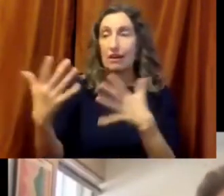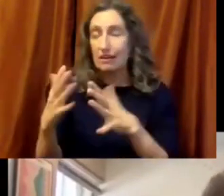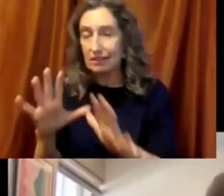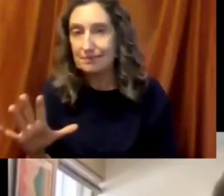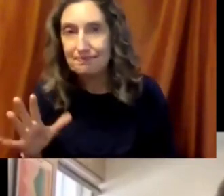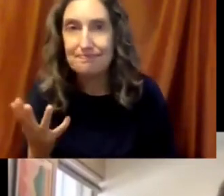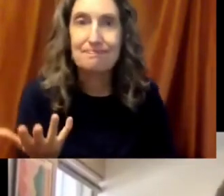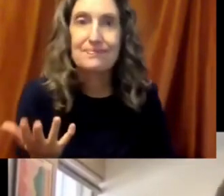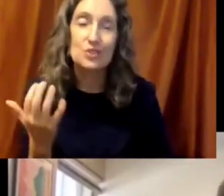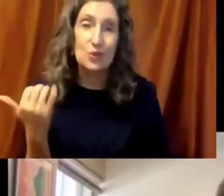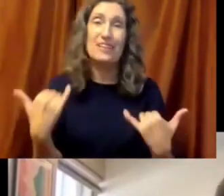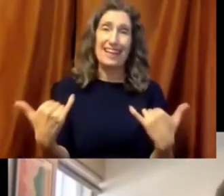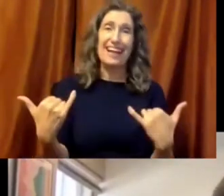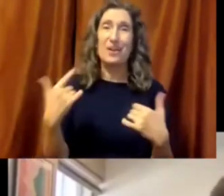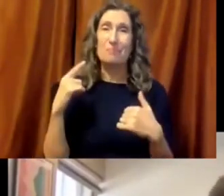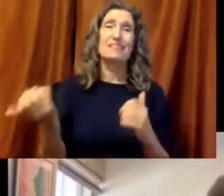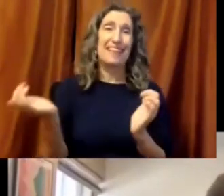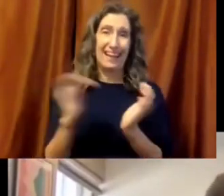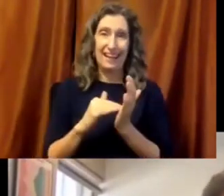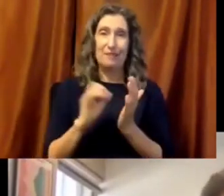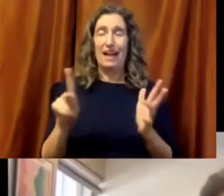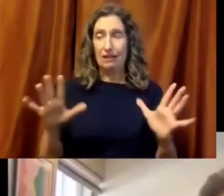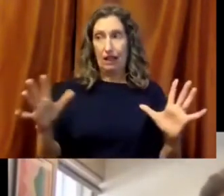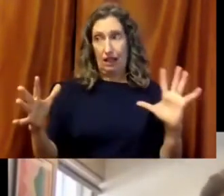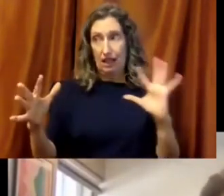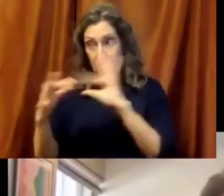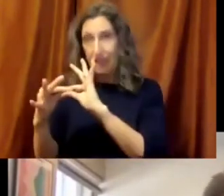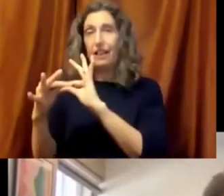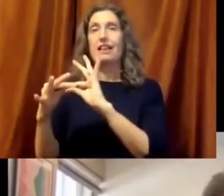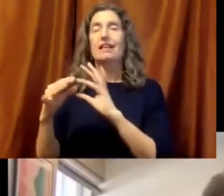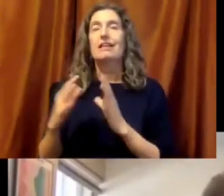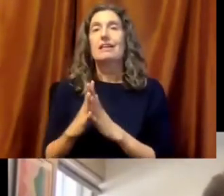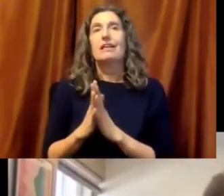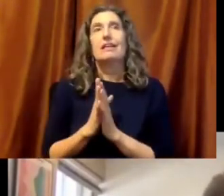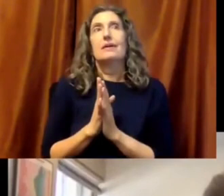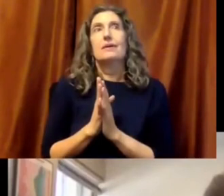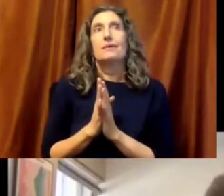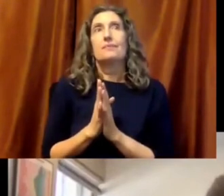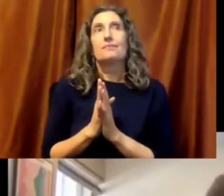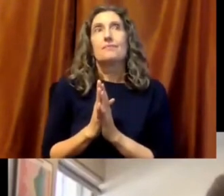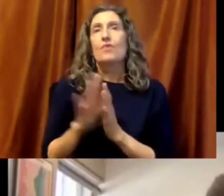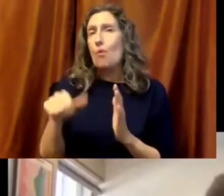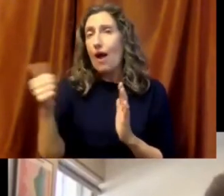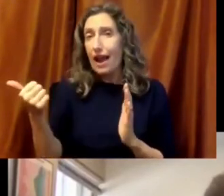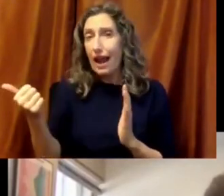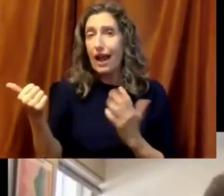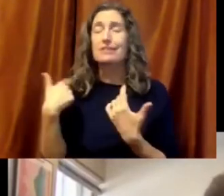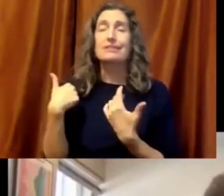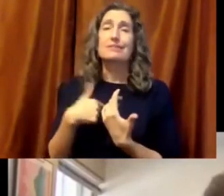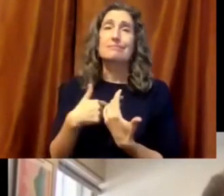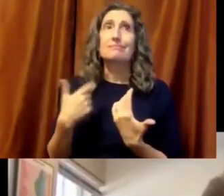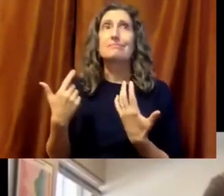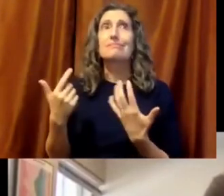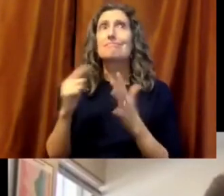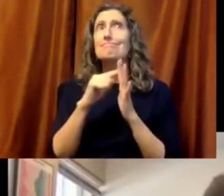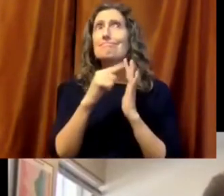from other countries what their strategies are. And that's, of course, critically important. There are a couple of things that